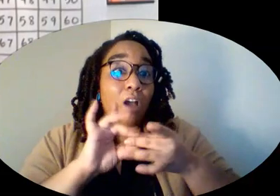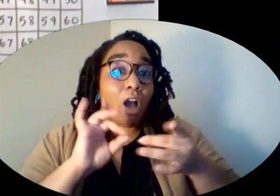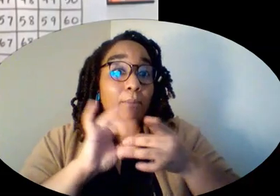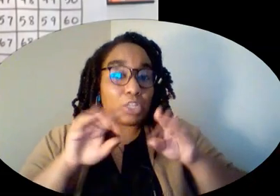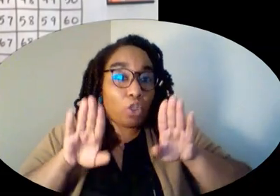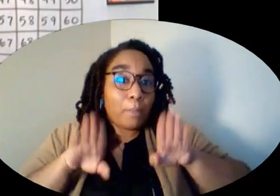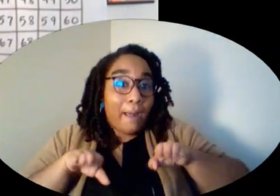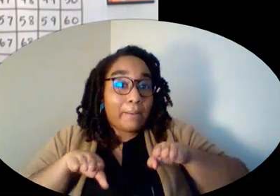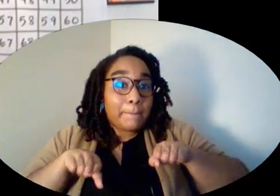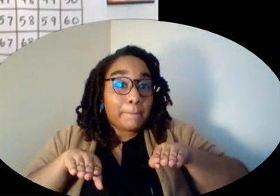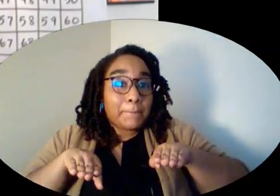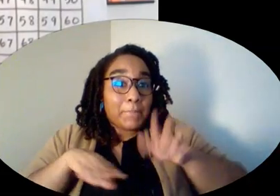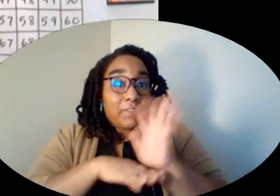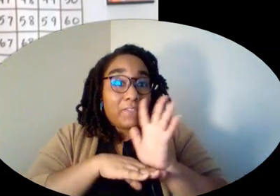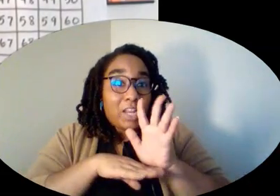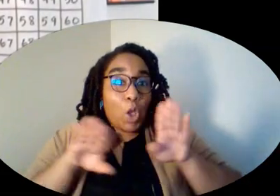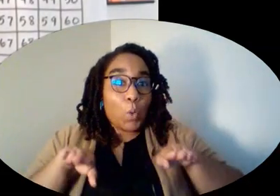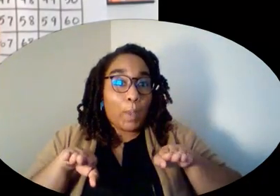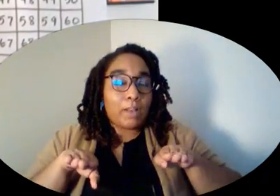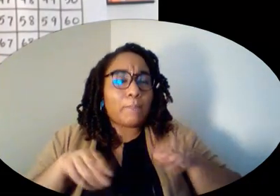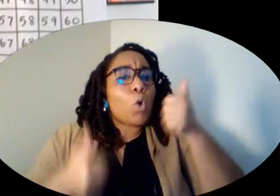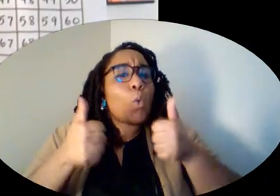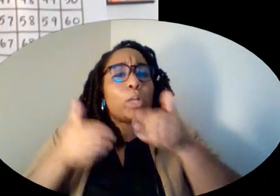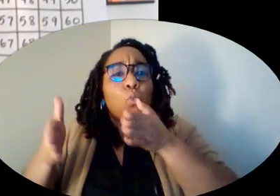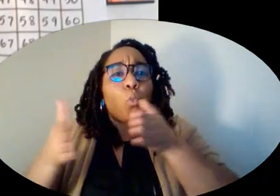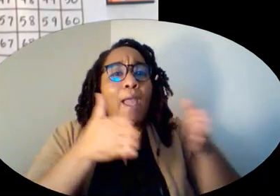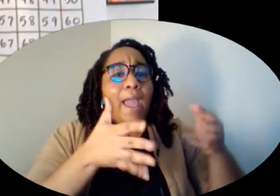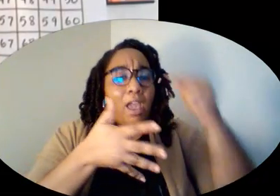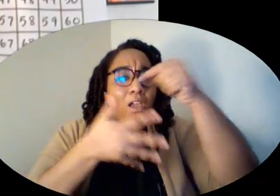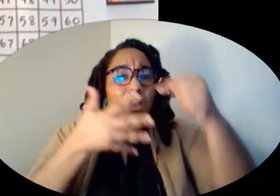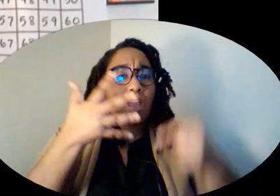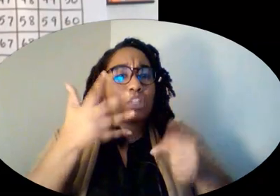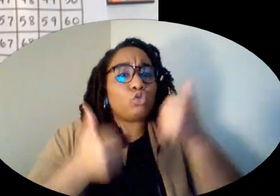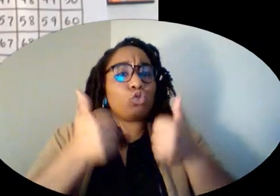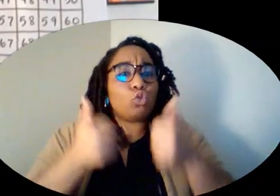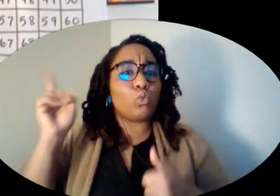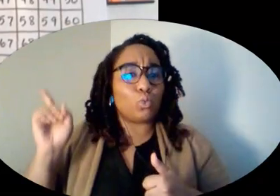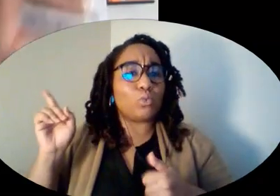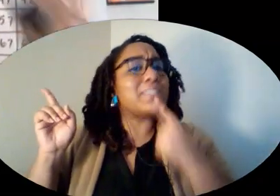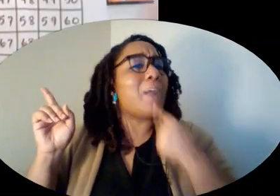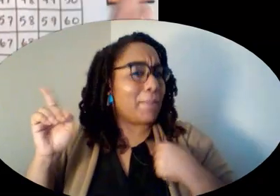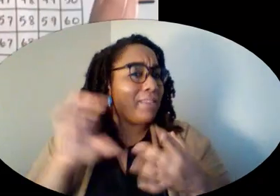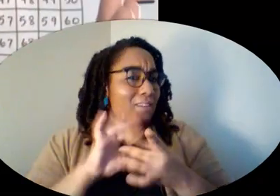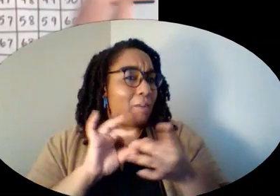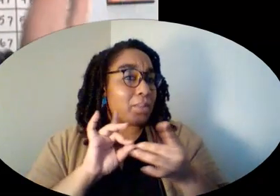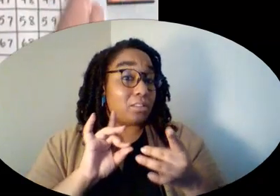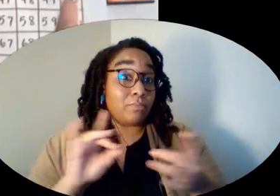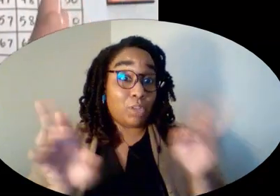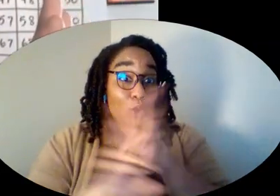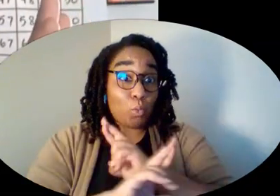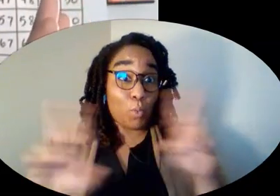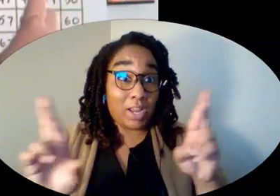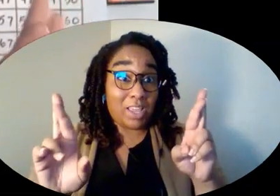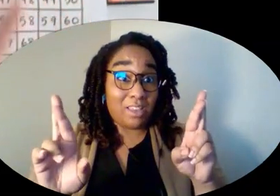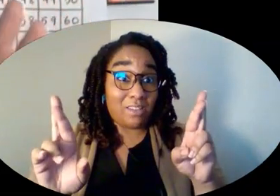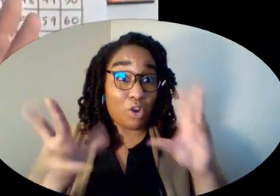which strategy you used. I would love to hear it. Okay. Are you ready for our next story? Yeah. Last